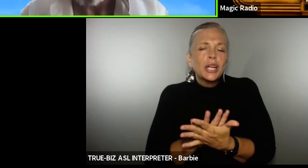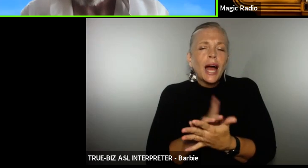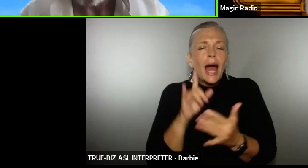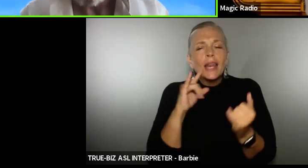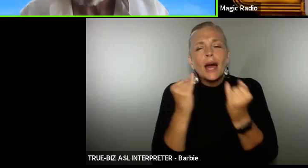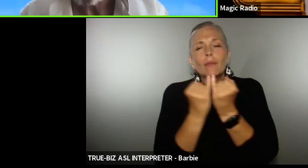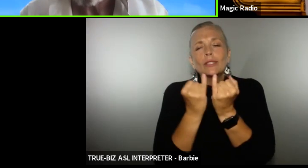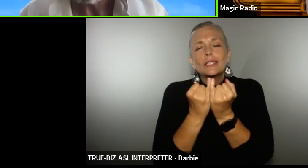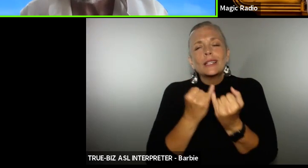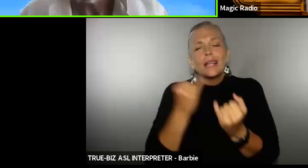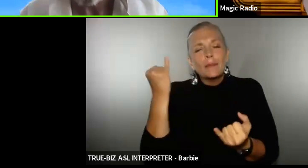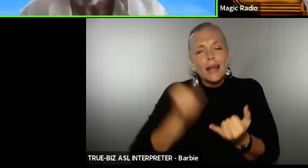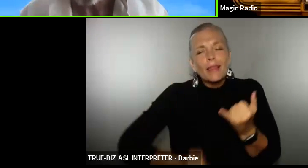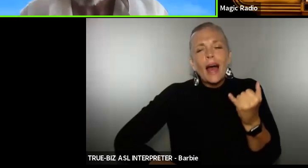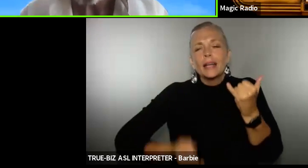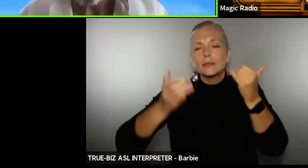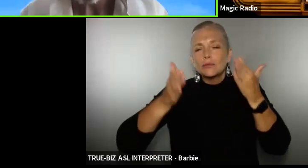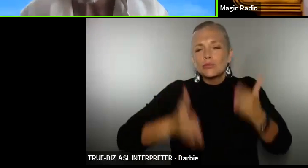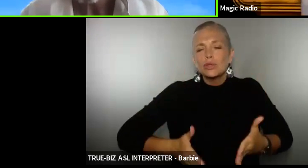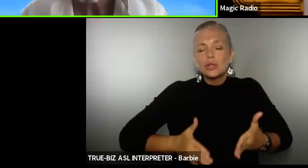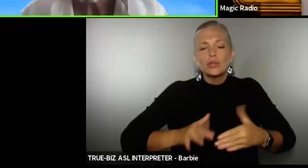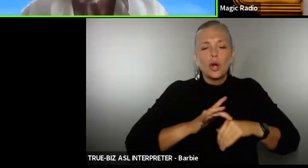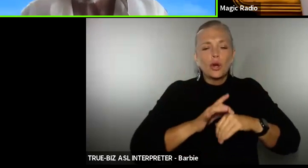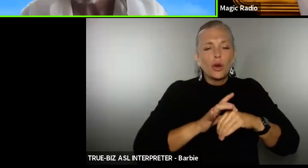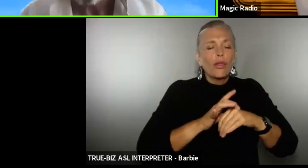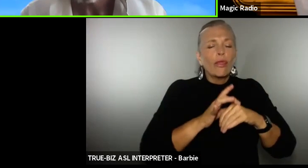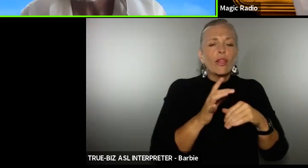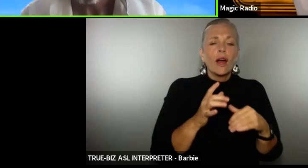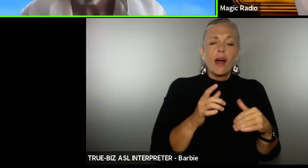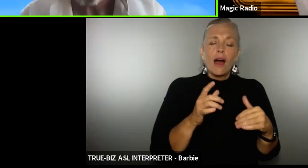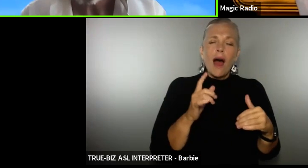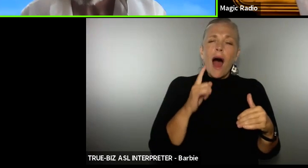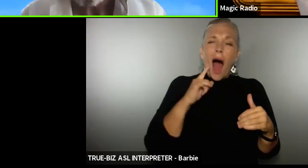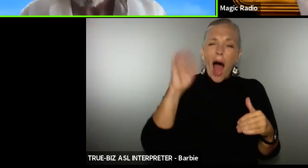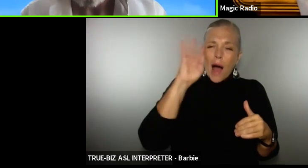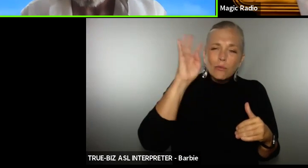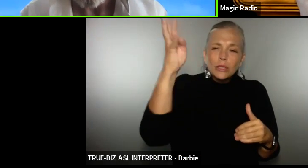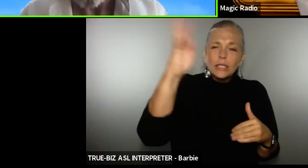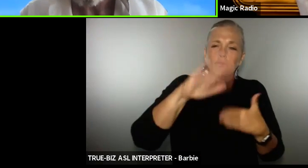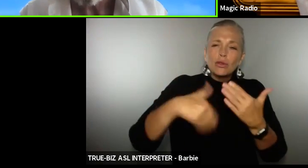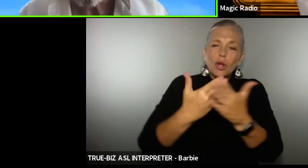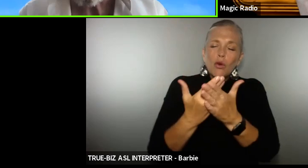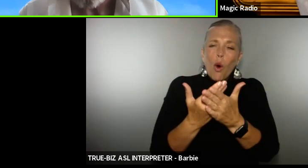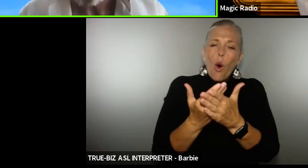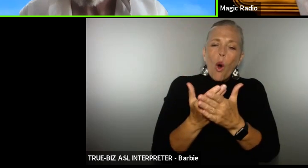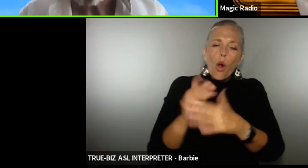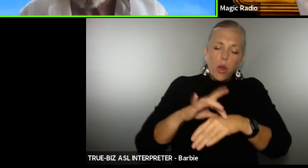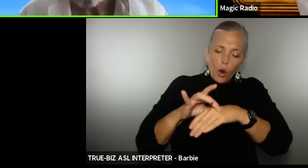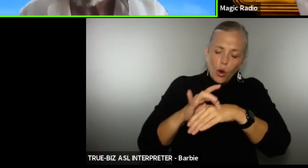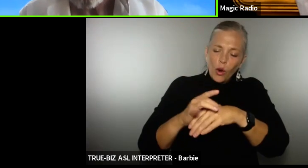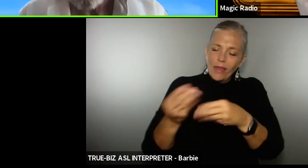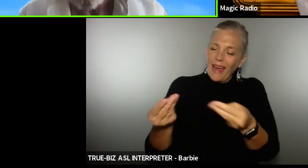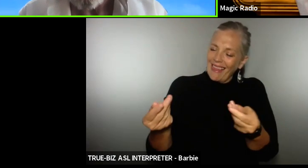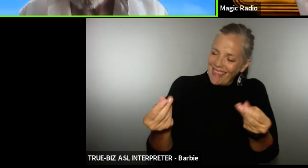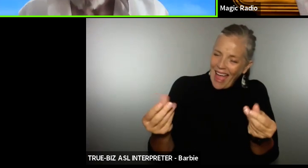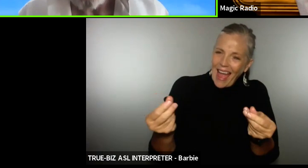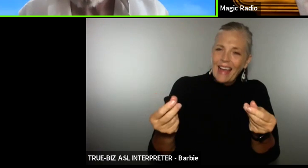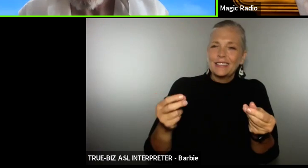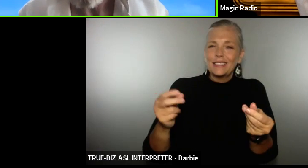earth I pretend that all land vegetation earth has been covered by water I alone have survived